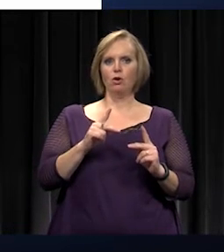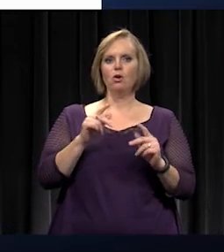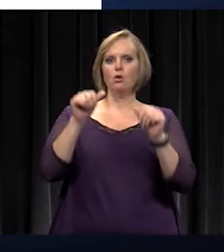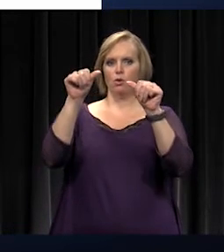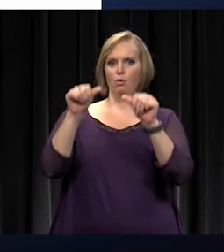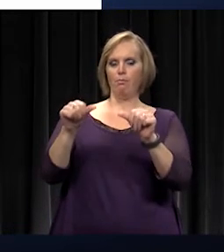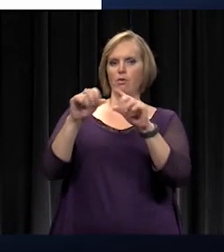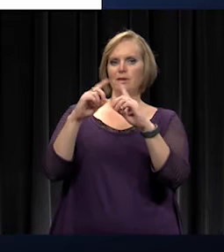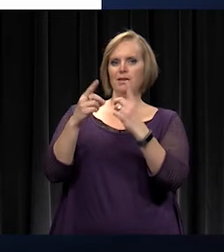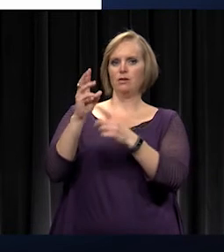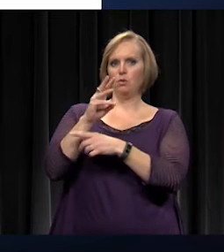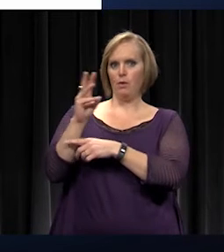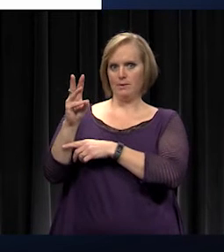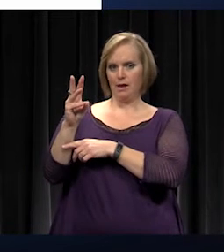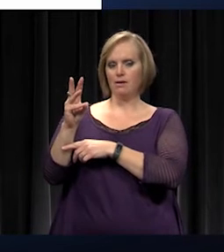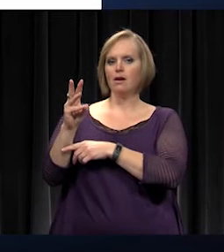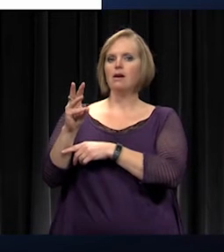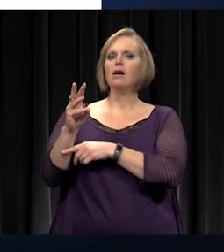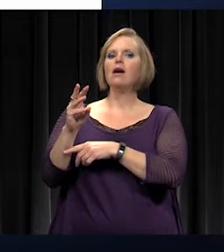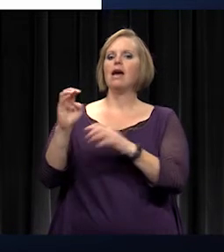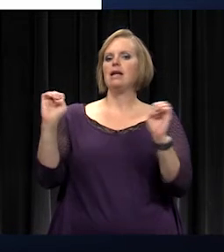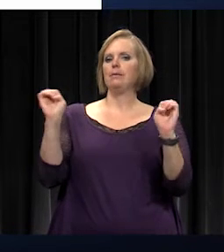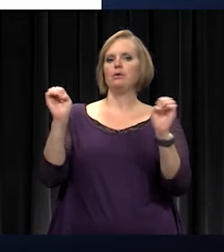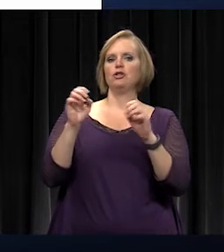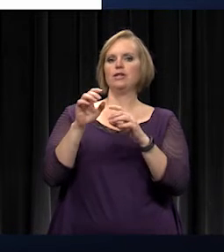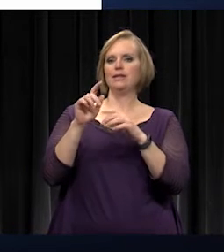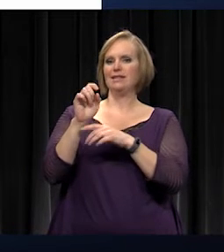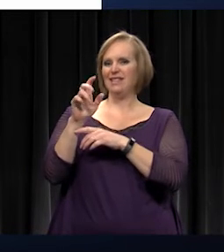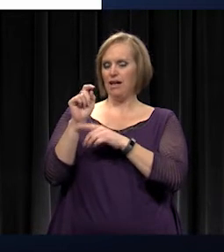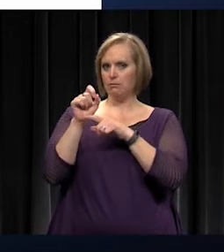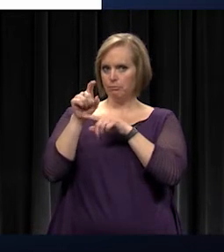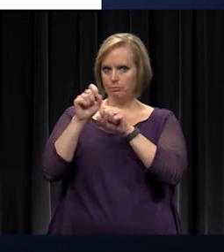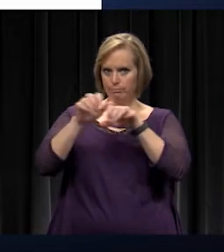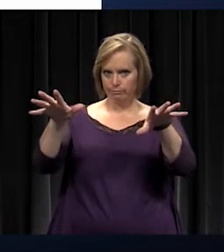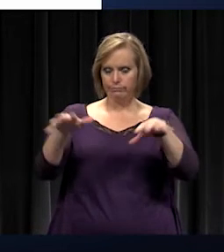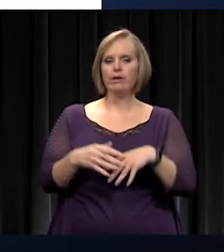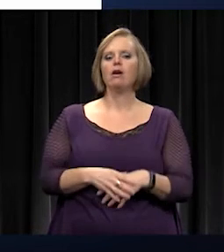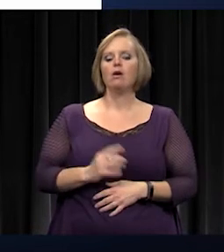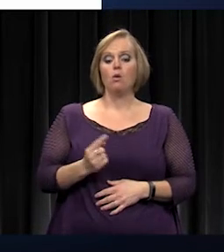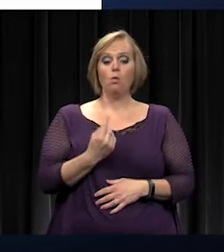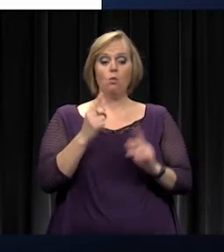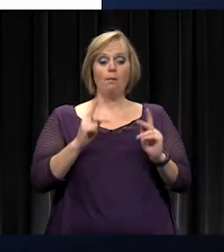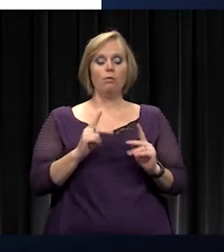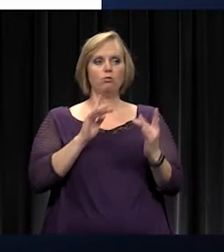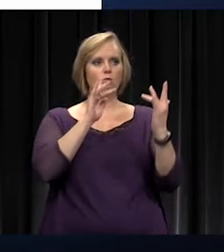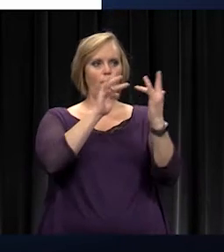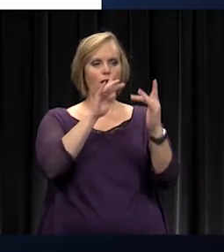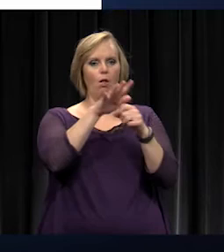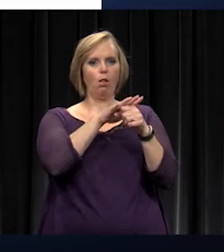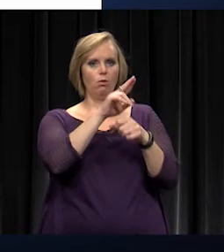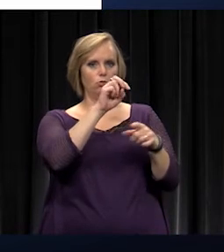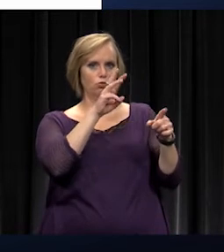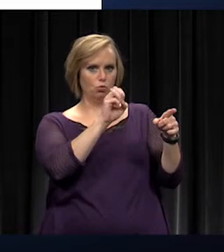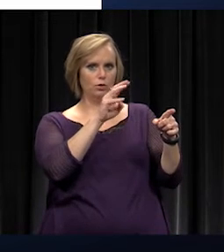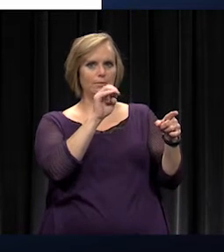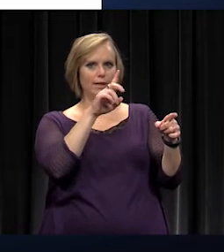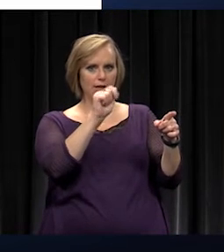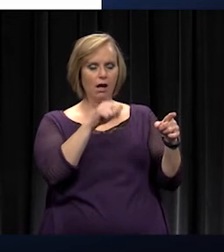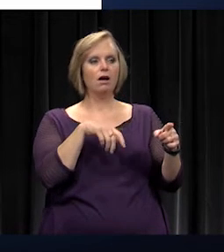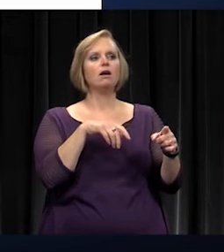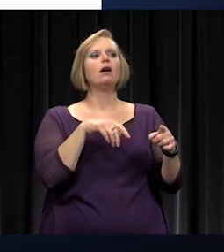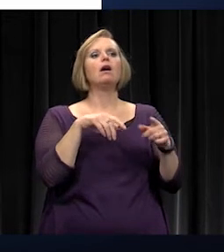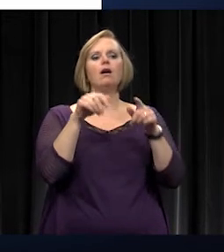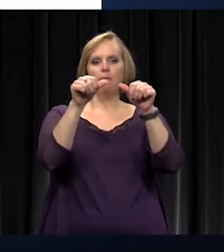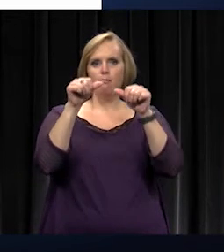website and sends out an emergency text message. We have one person who contacts local media and posts to social